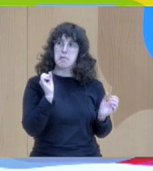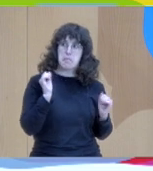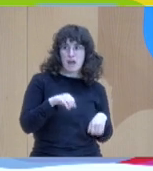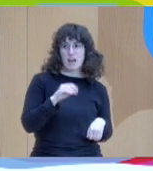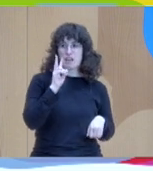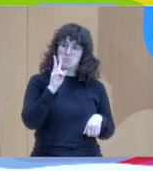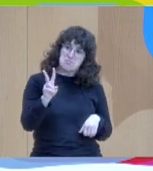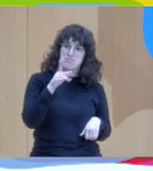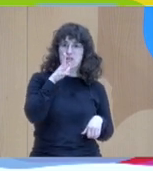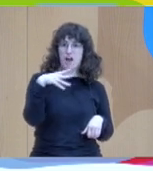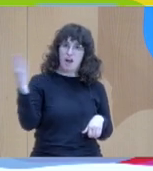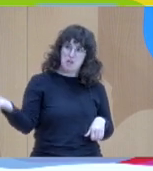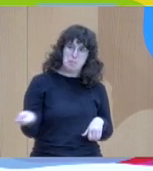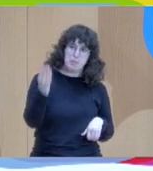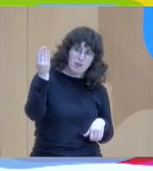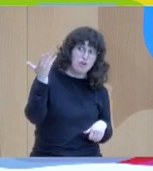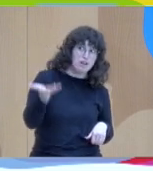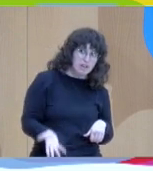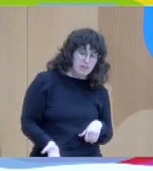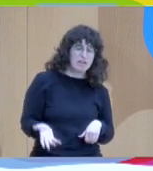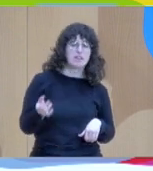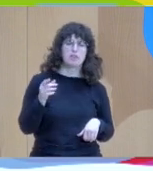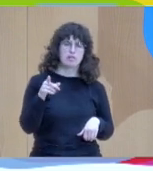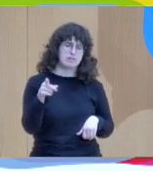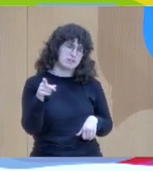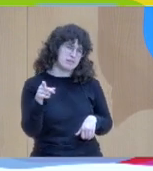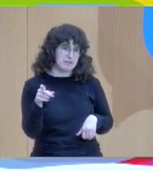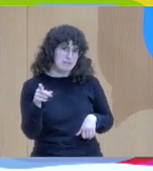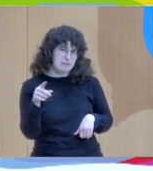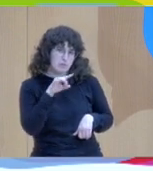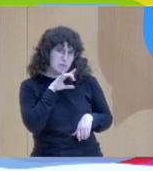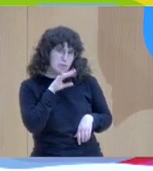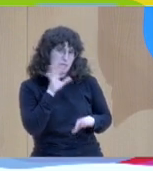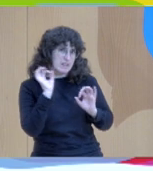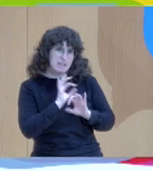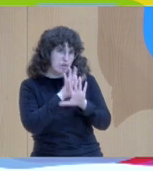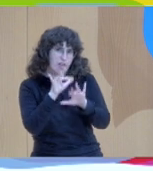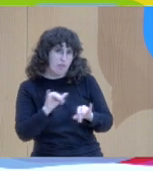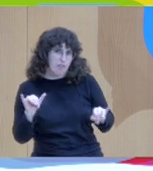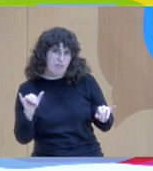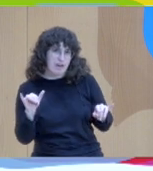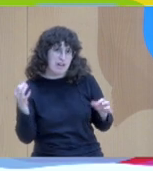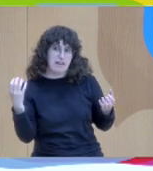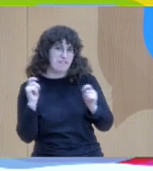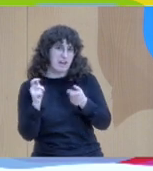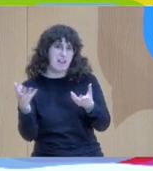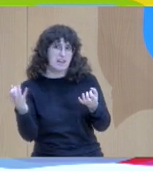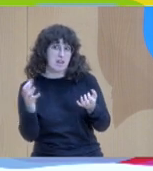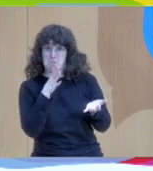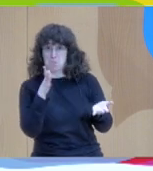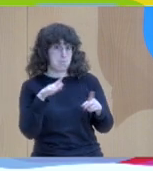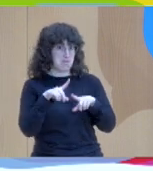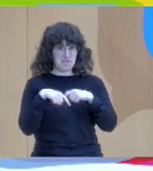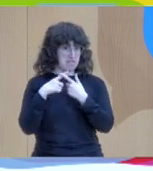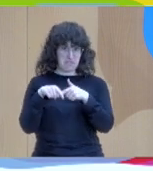about because it's not their family it's not the professionals you know okay the you ask the